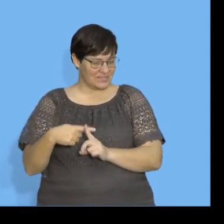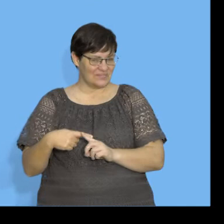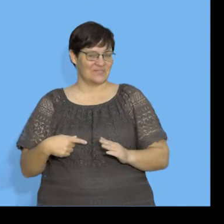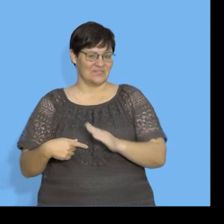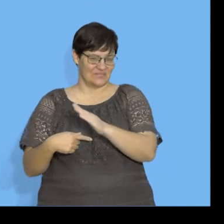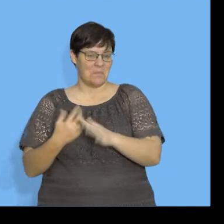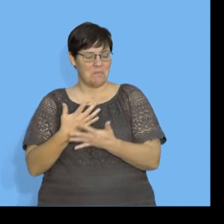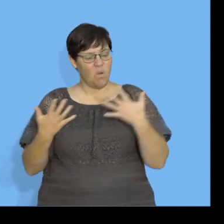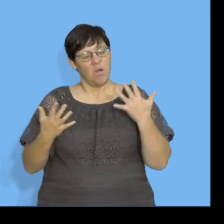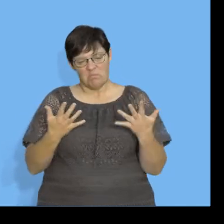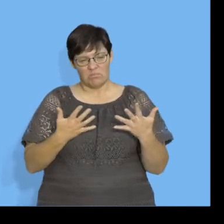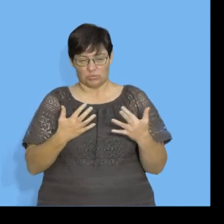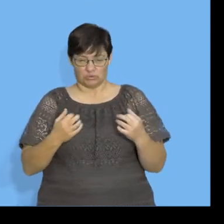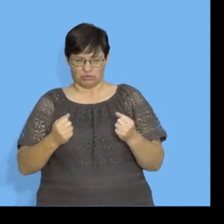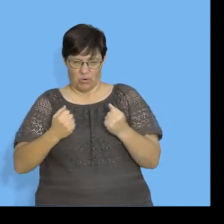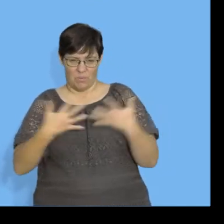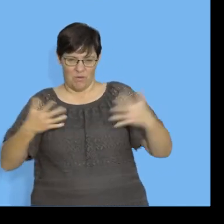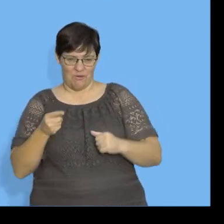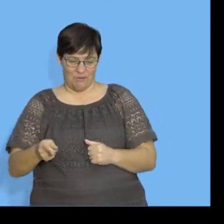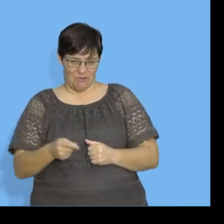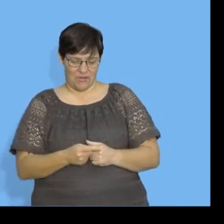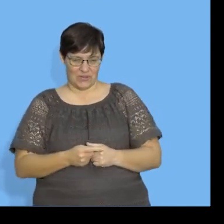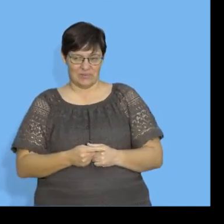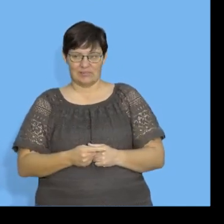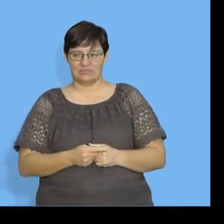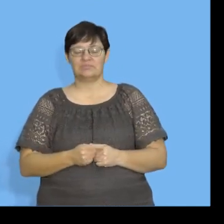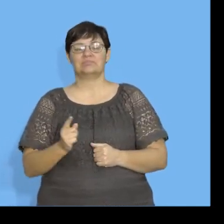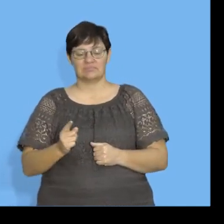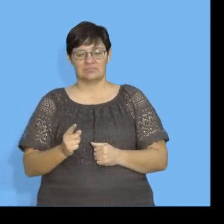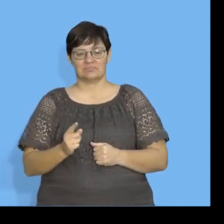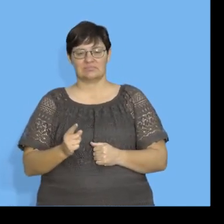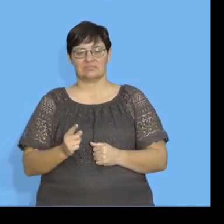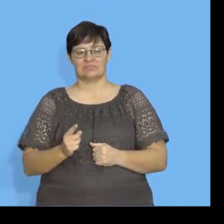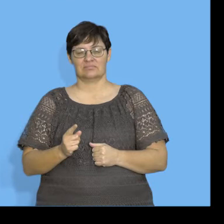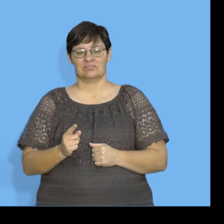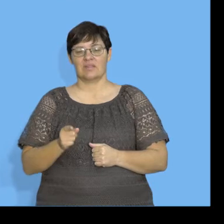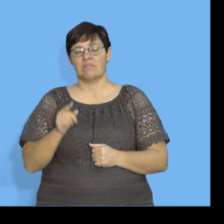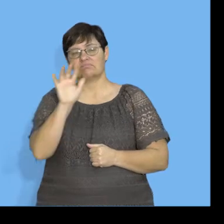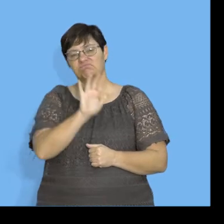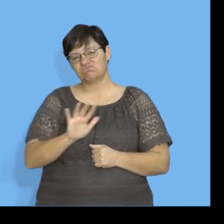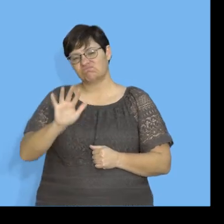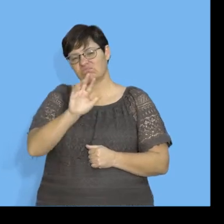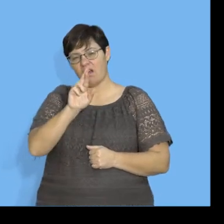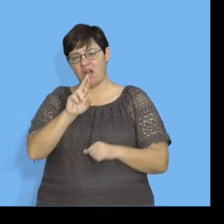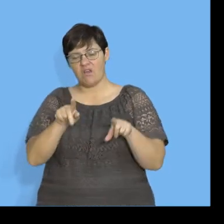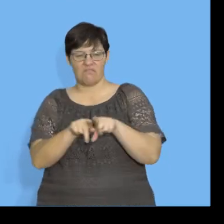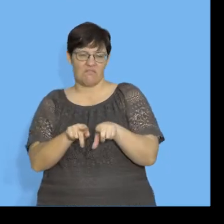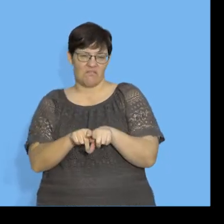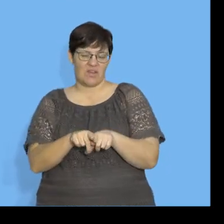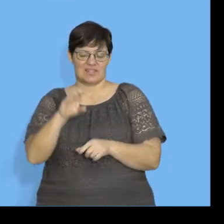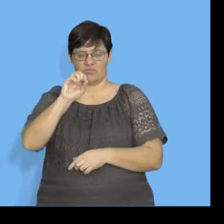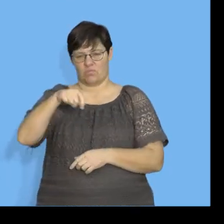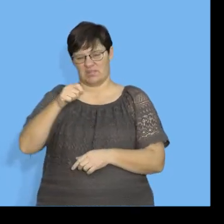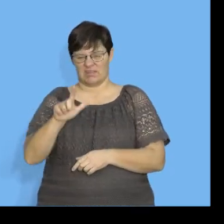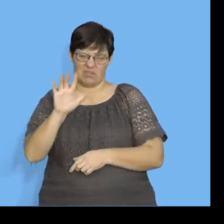but fairly strong. And the correlation coefficient, it's approximately 0